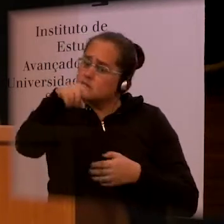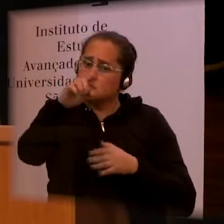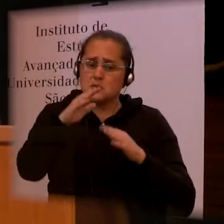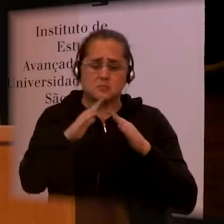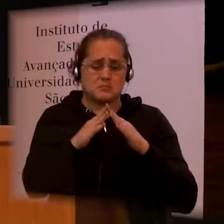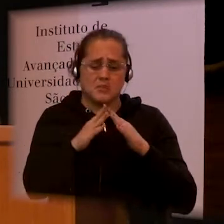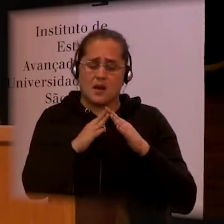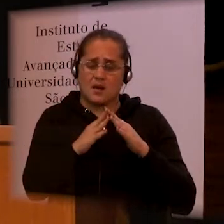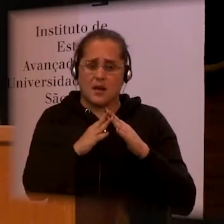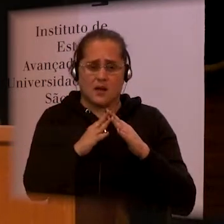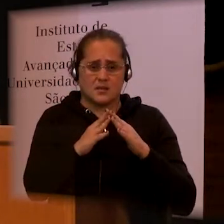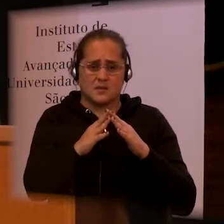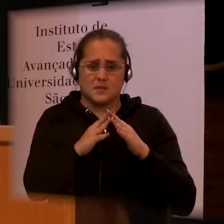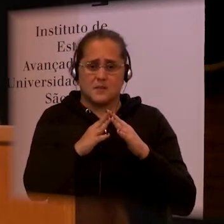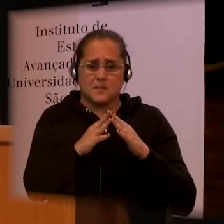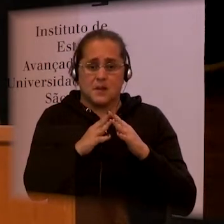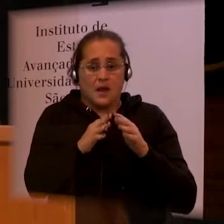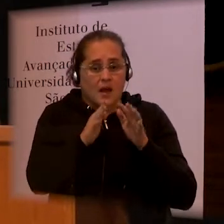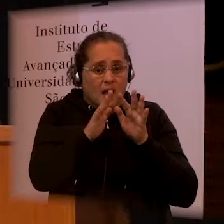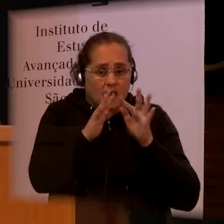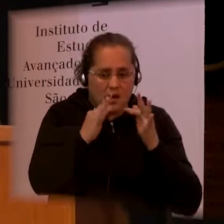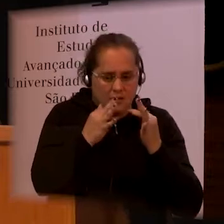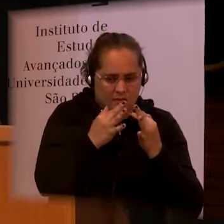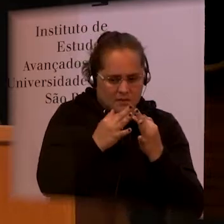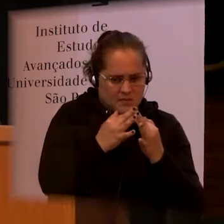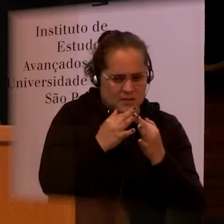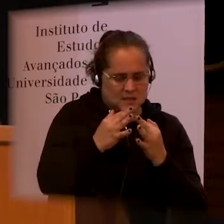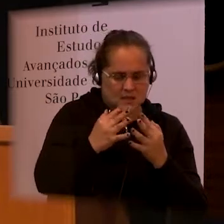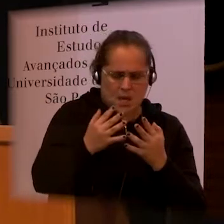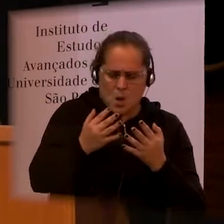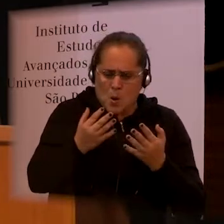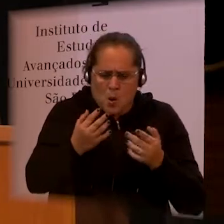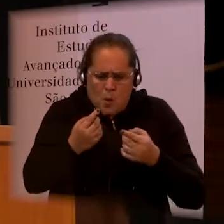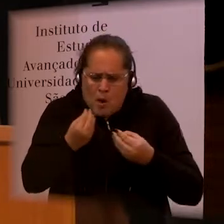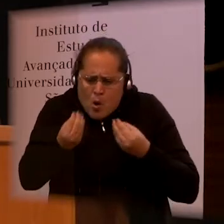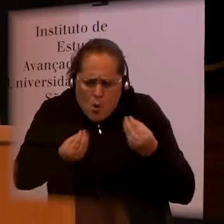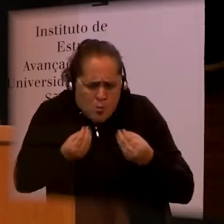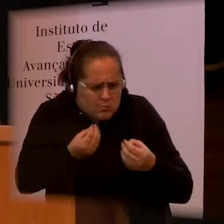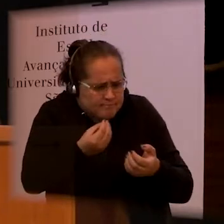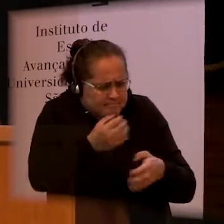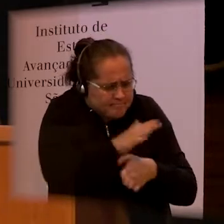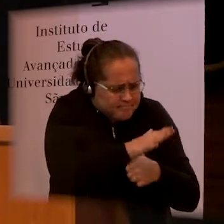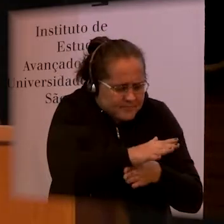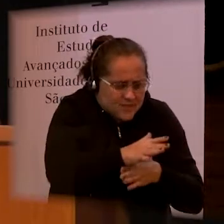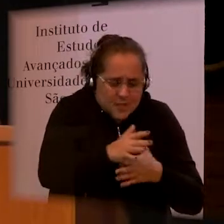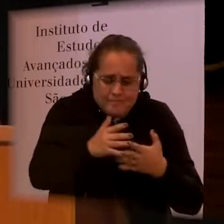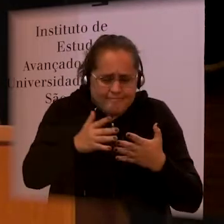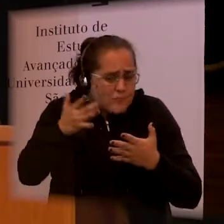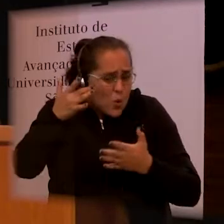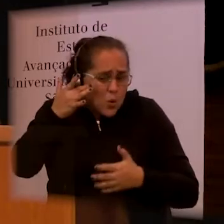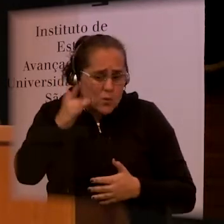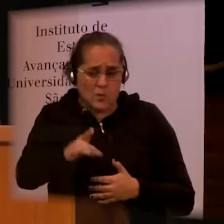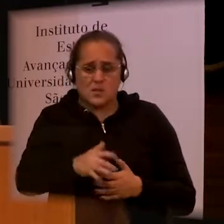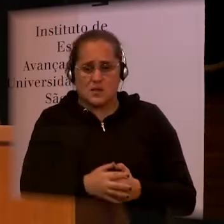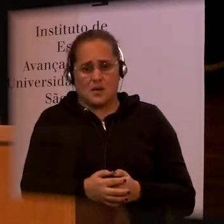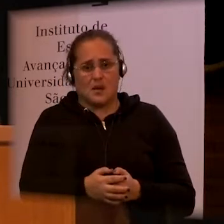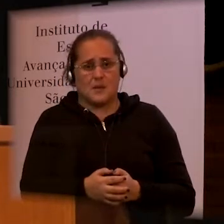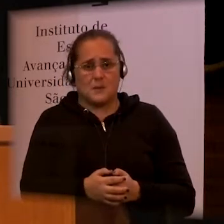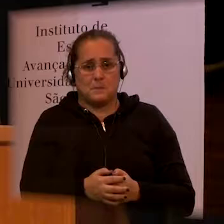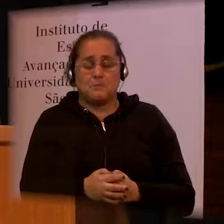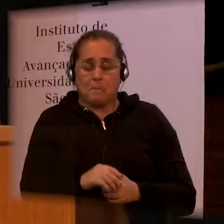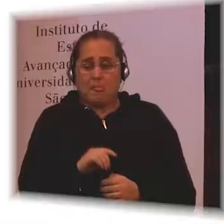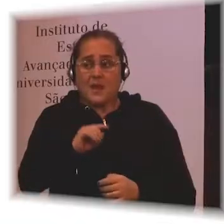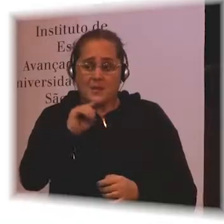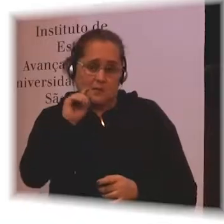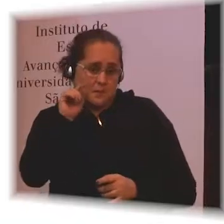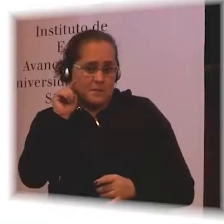information about how they needed to care for that person. Because they were very long waiting lists and so on. So he developed a mobile phone